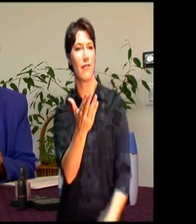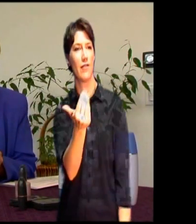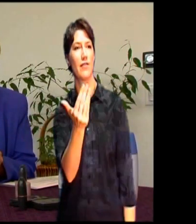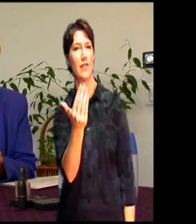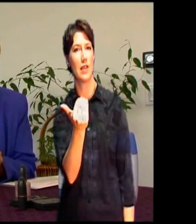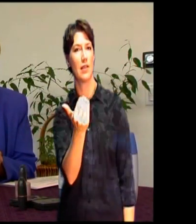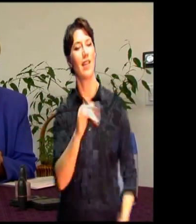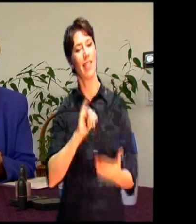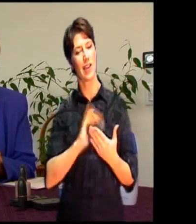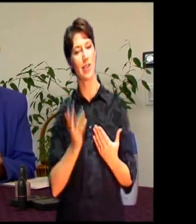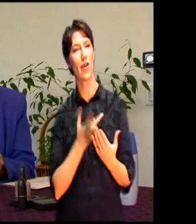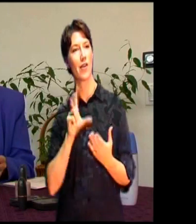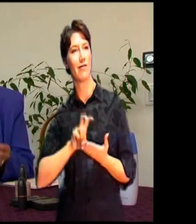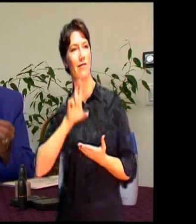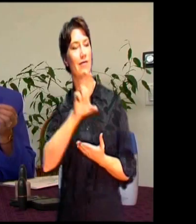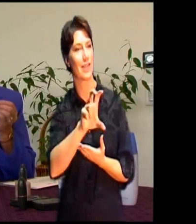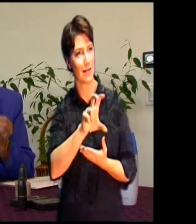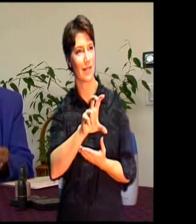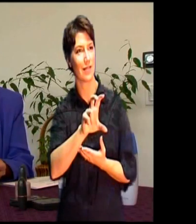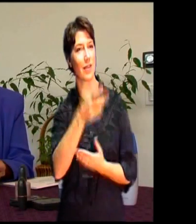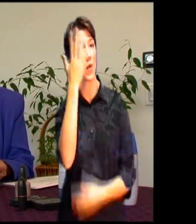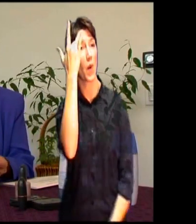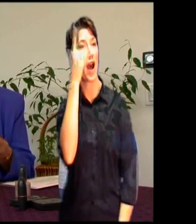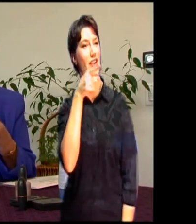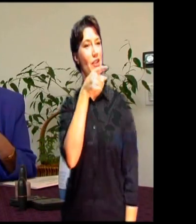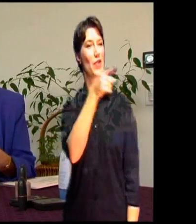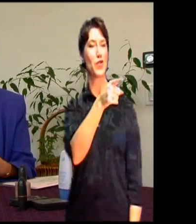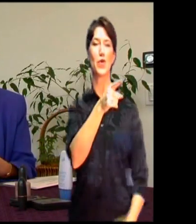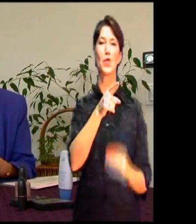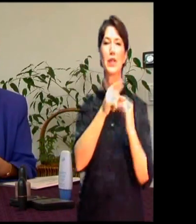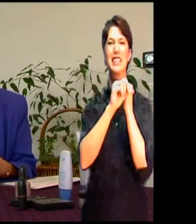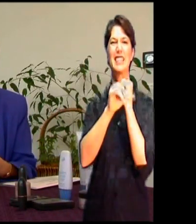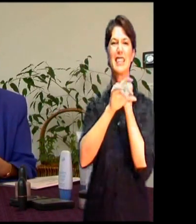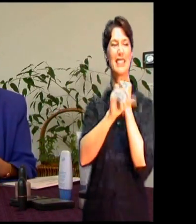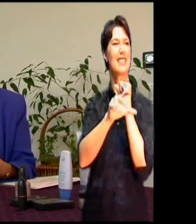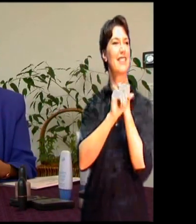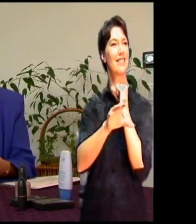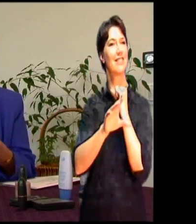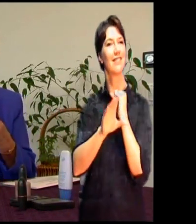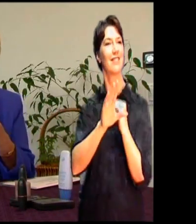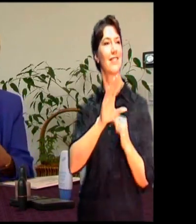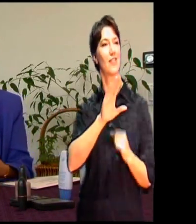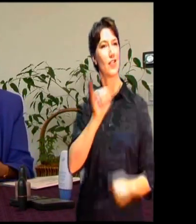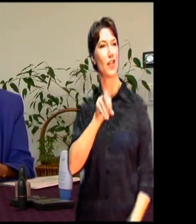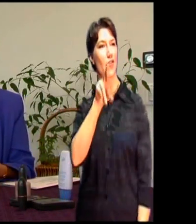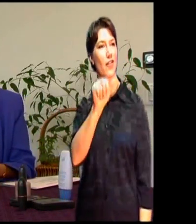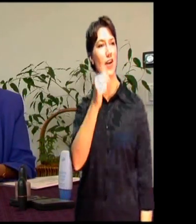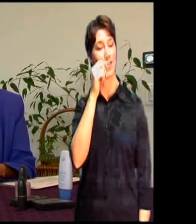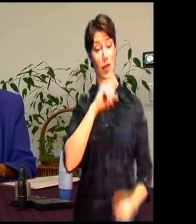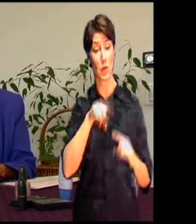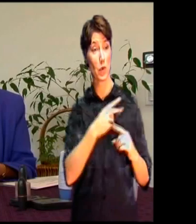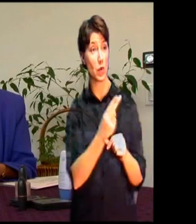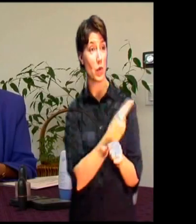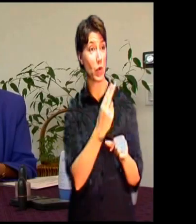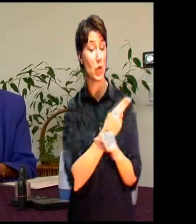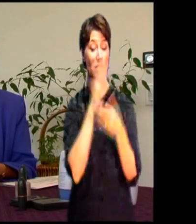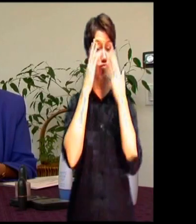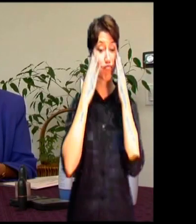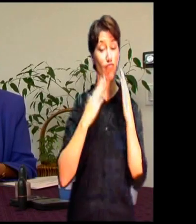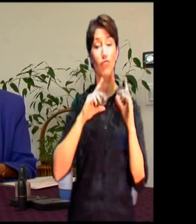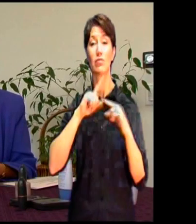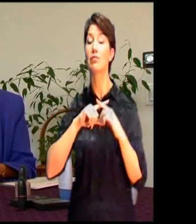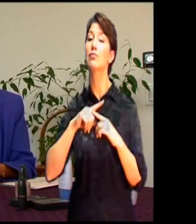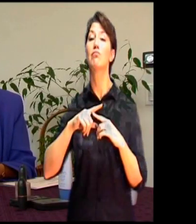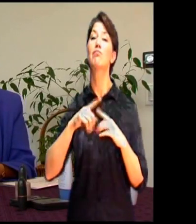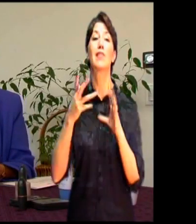walking advertisement. And we want you to have a product that is giving you results. So when people look at your skin, they say, well, what are you doing? Your skin